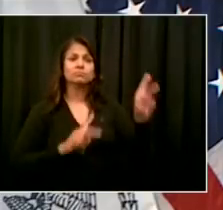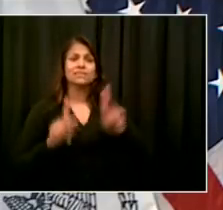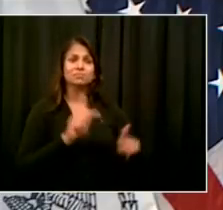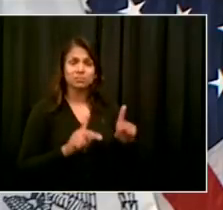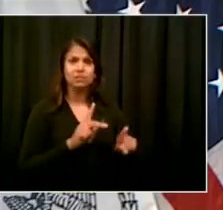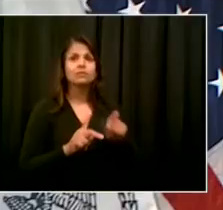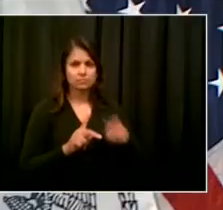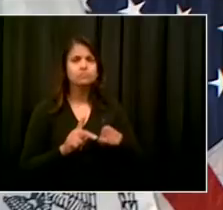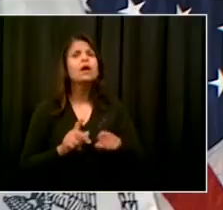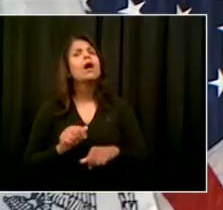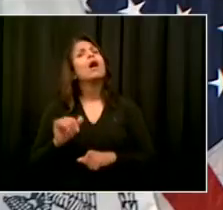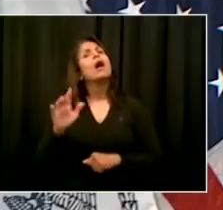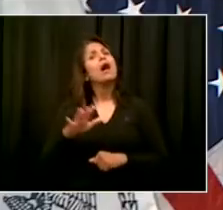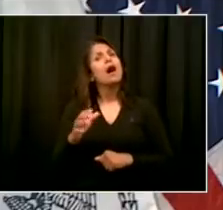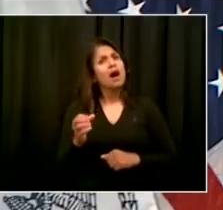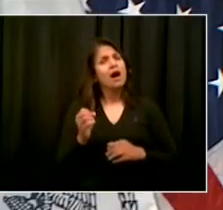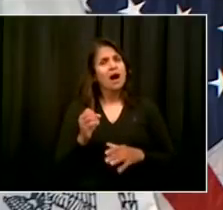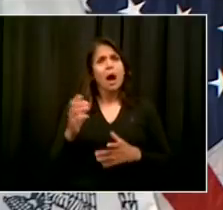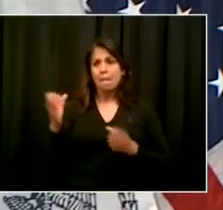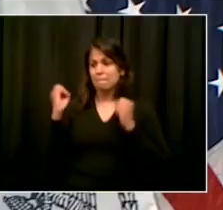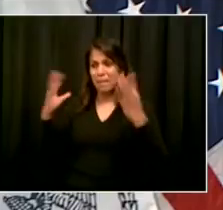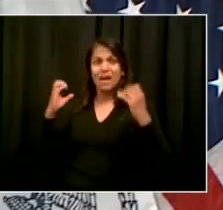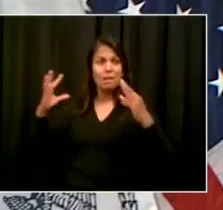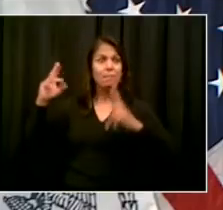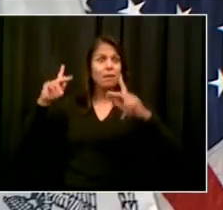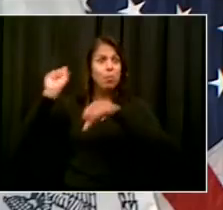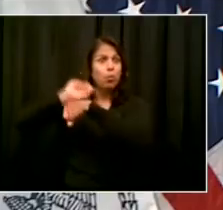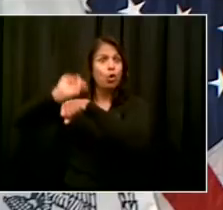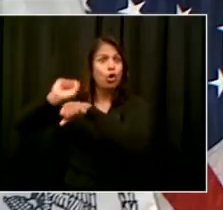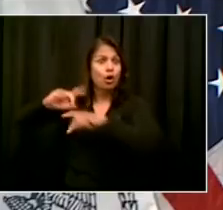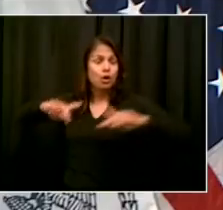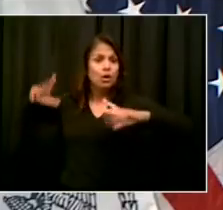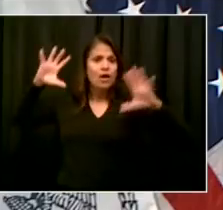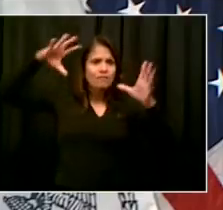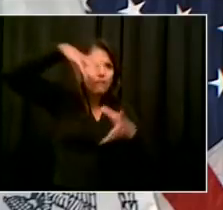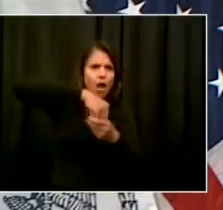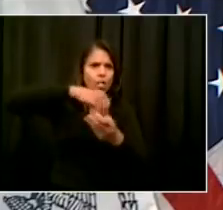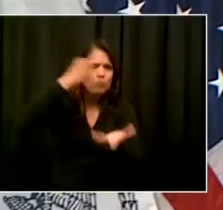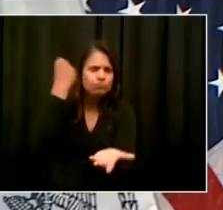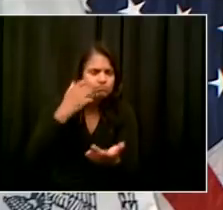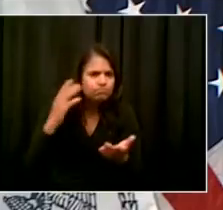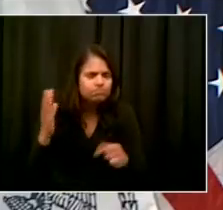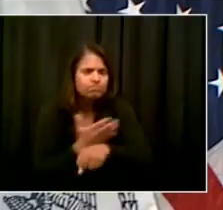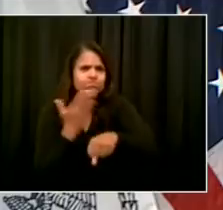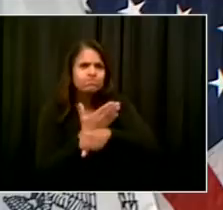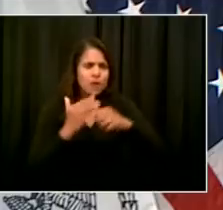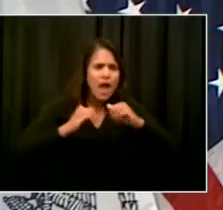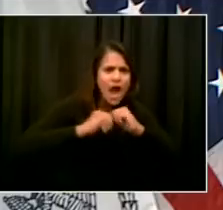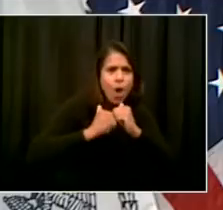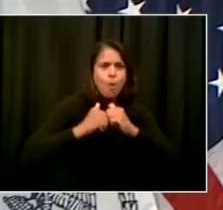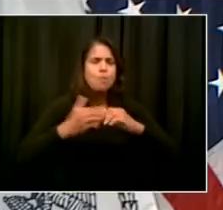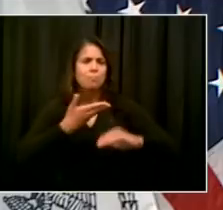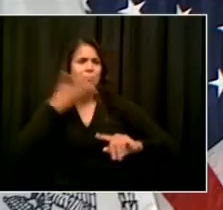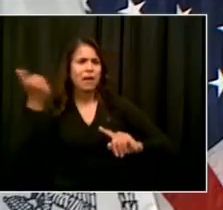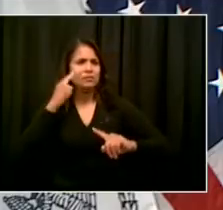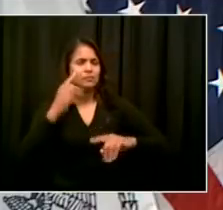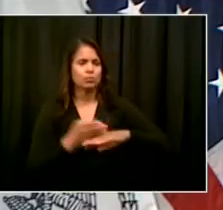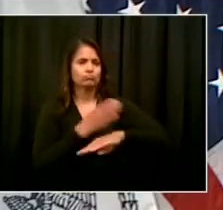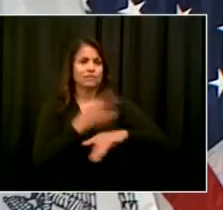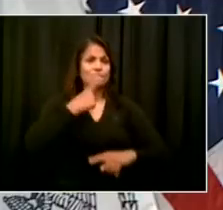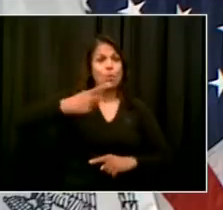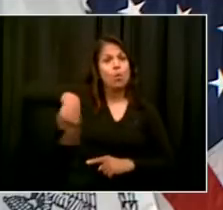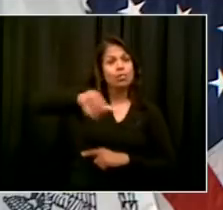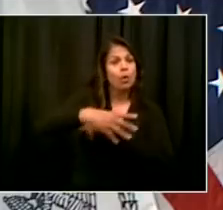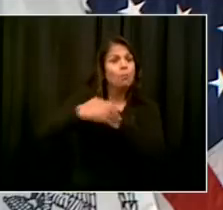expertise to bear. Obviously, there is a litigation situation as well. But we're going to look at the whole shelter system and the